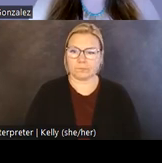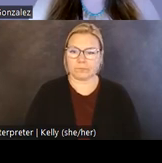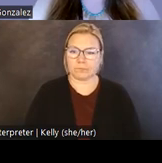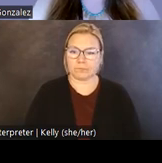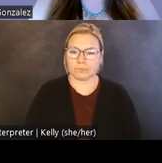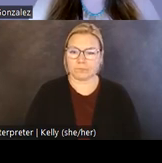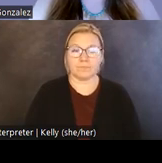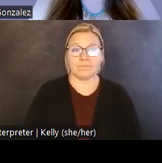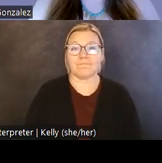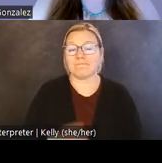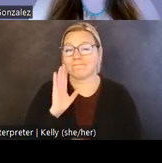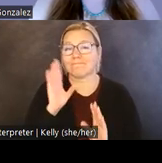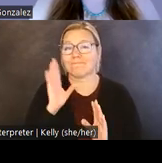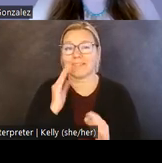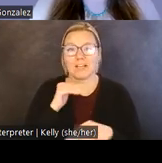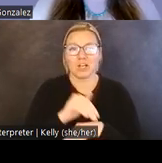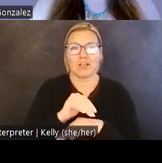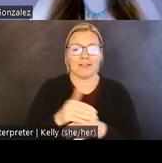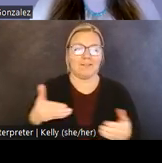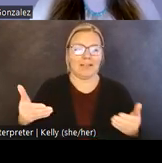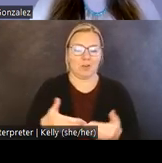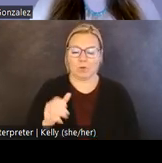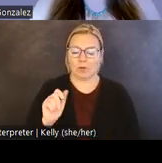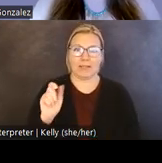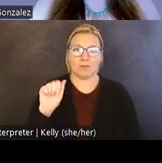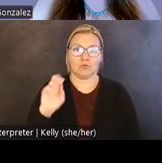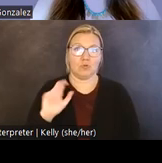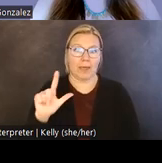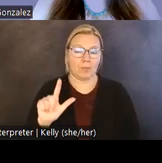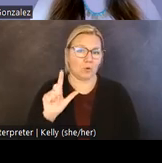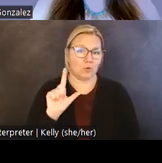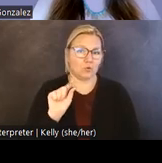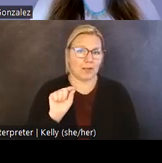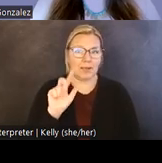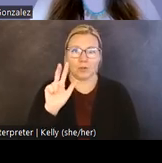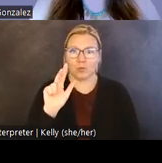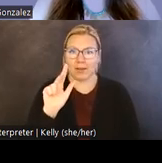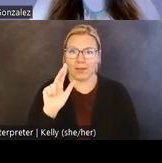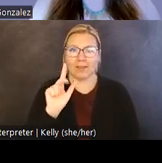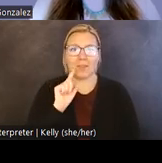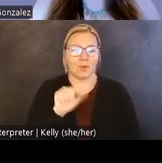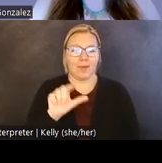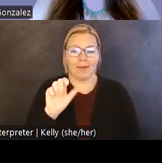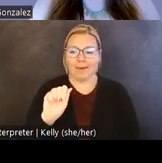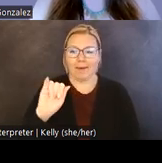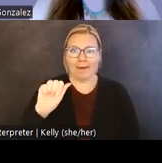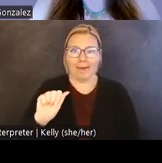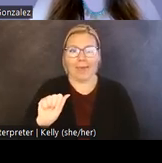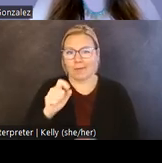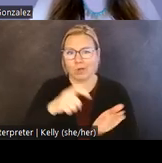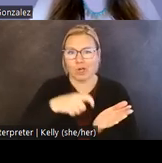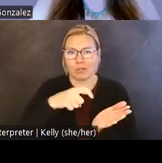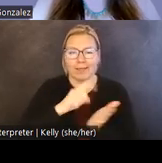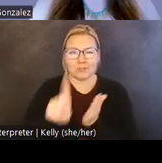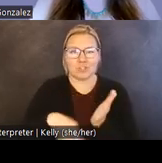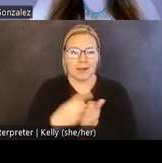Good evening and welcome to the April 2023 AIA Archaeology Hour. My name is Ken Seligson and I'm